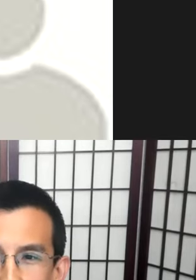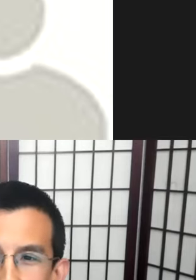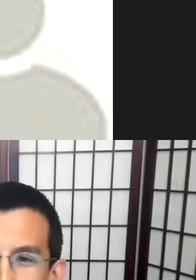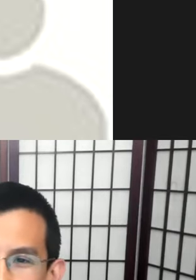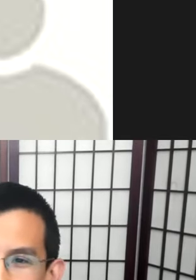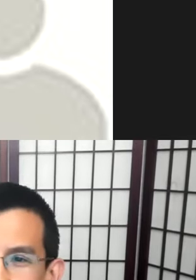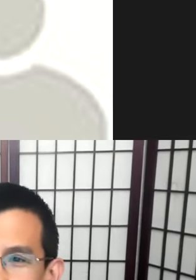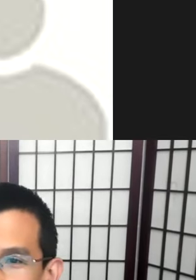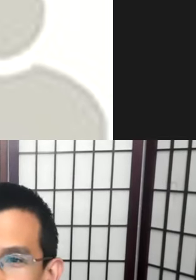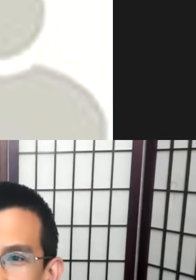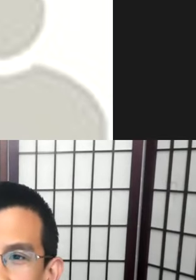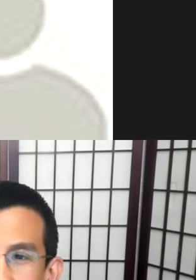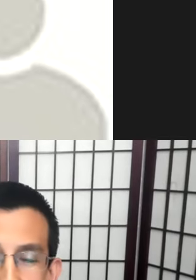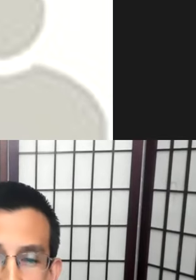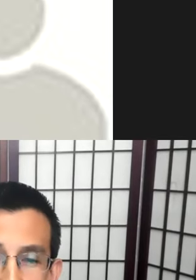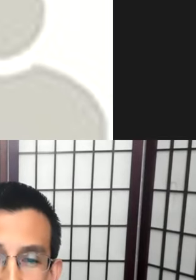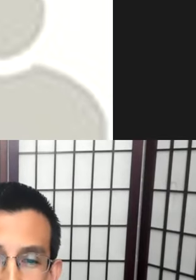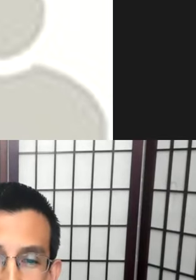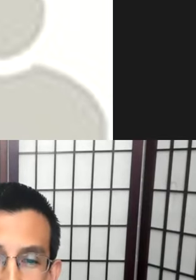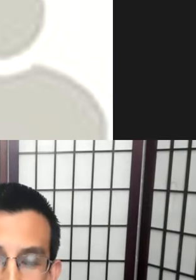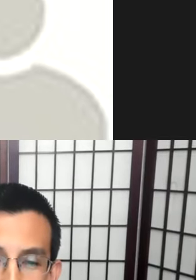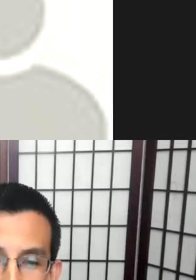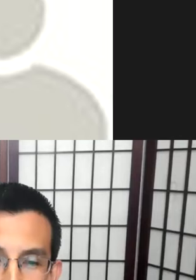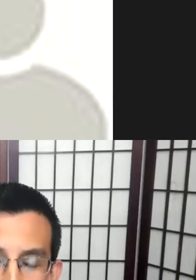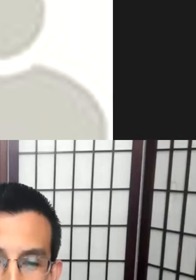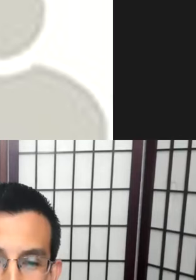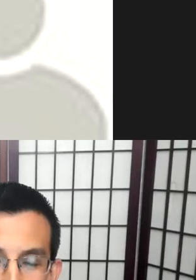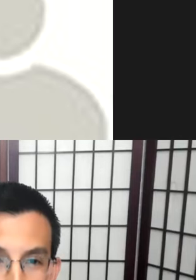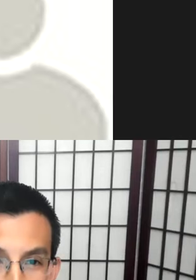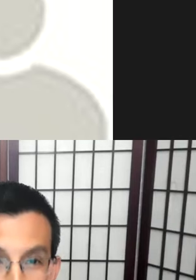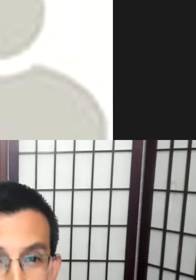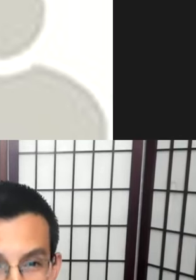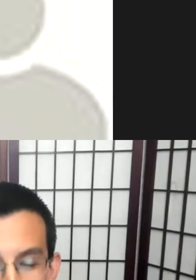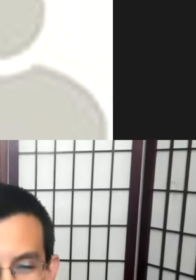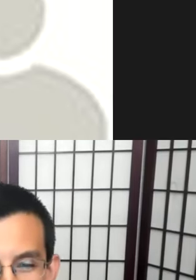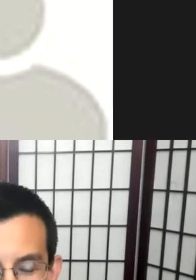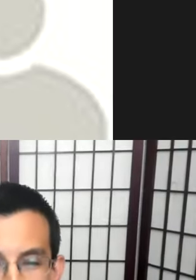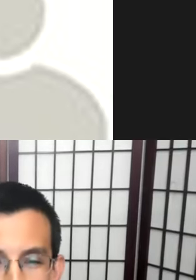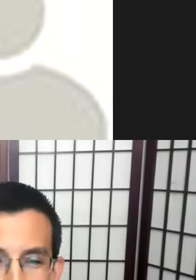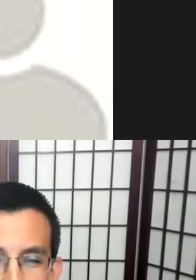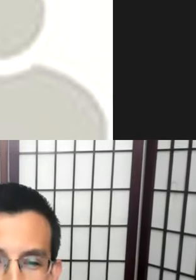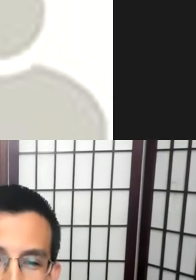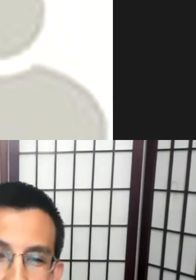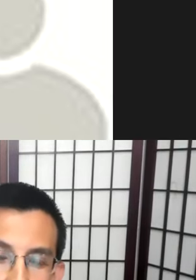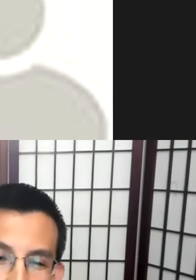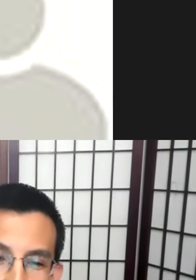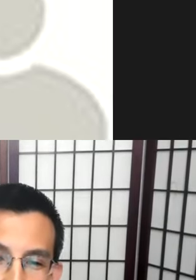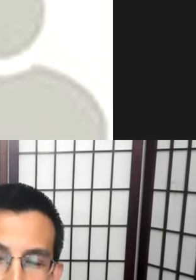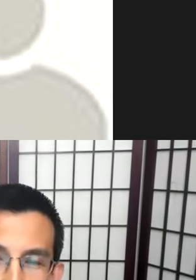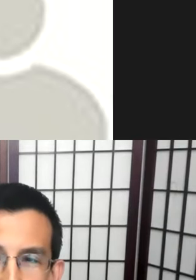know the particularities of Hittite with respect to what would work sort of within that language.